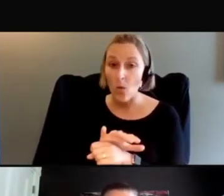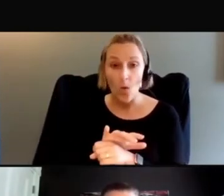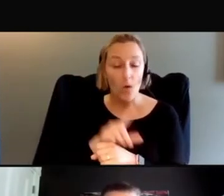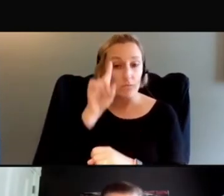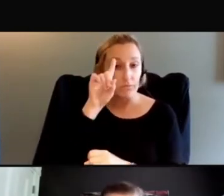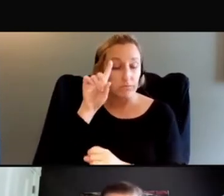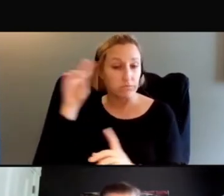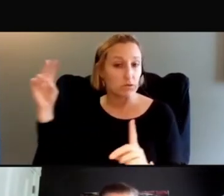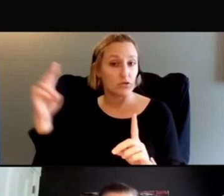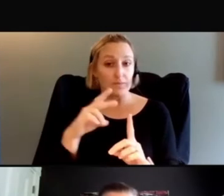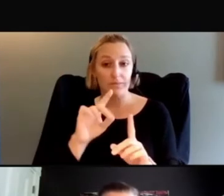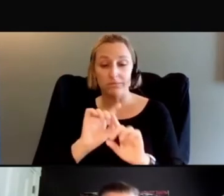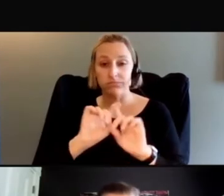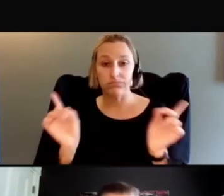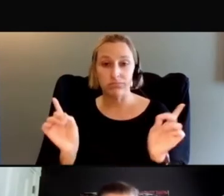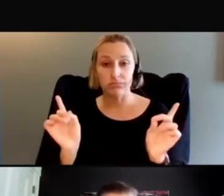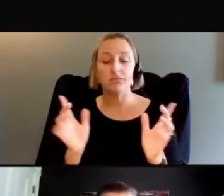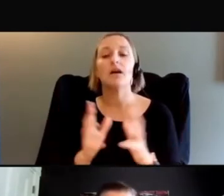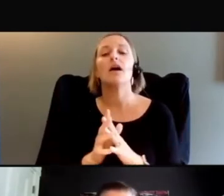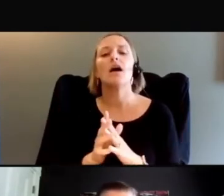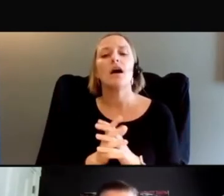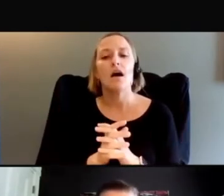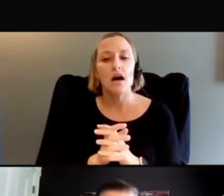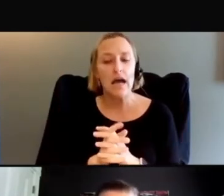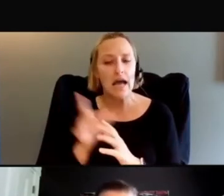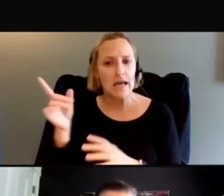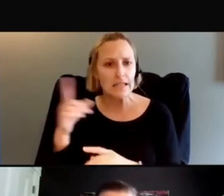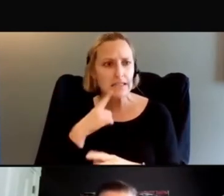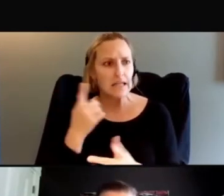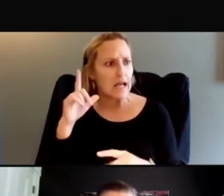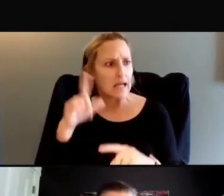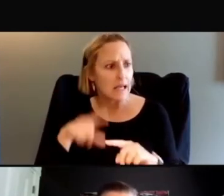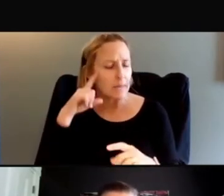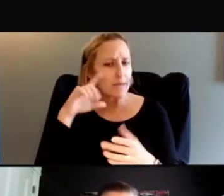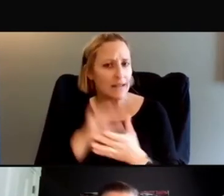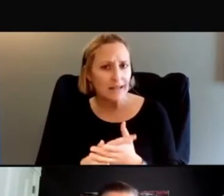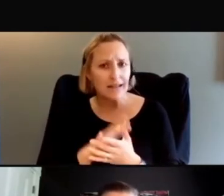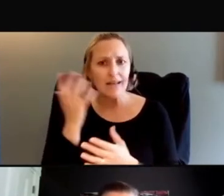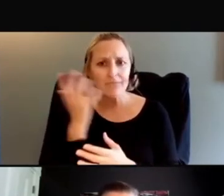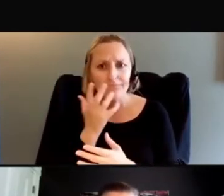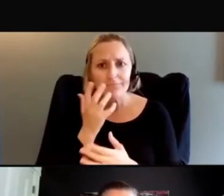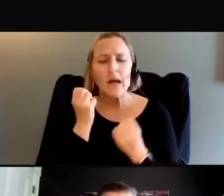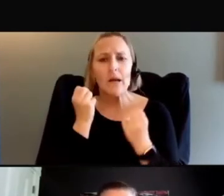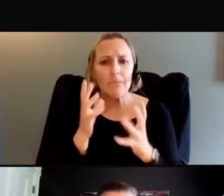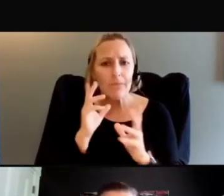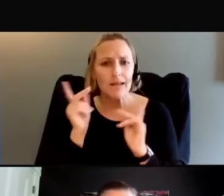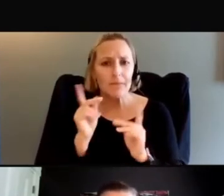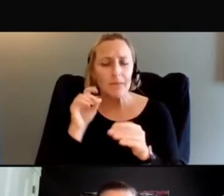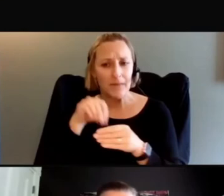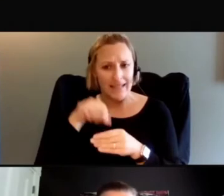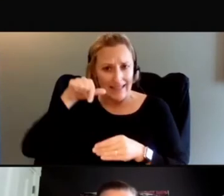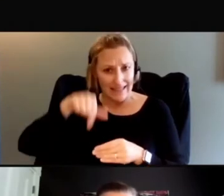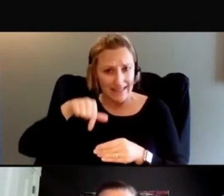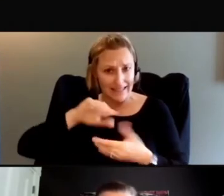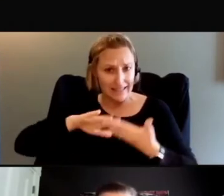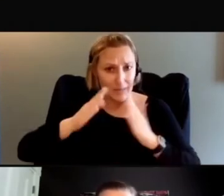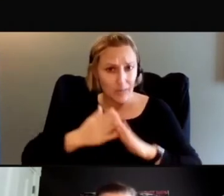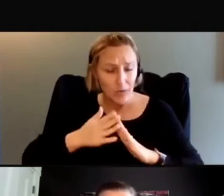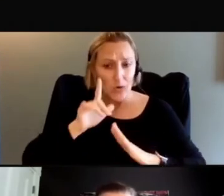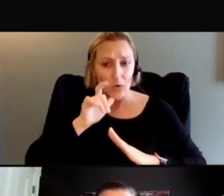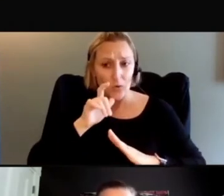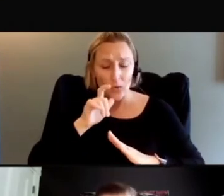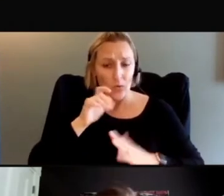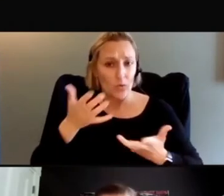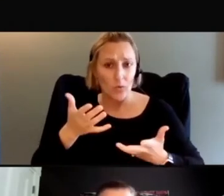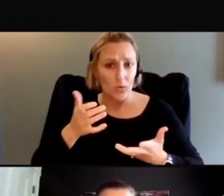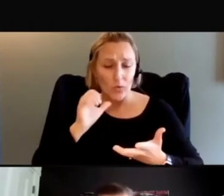He said, Mike, I cannot believe that there are this many people in our community that are going without